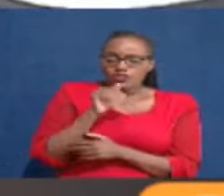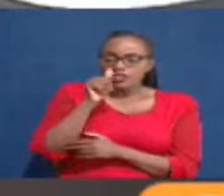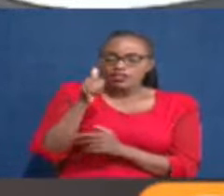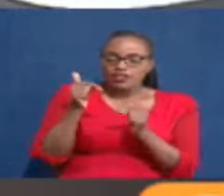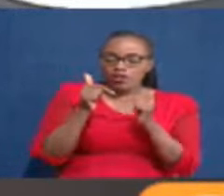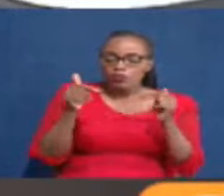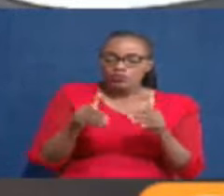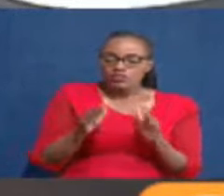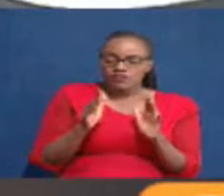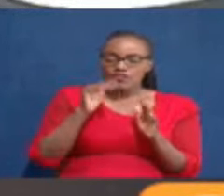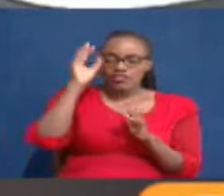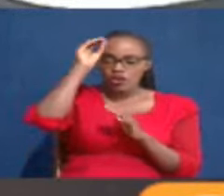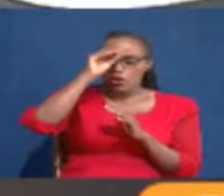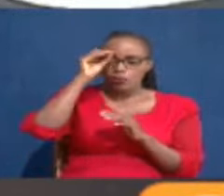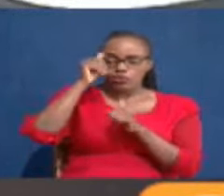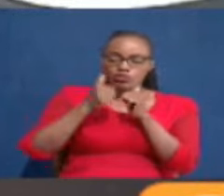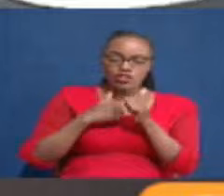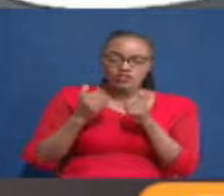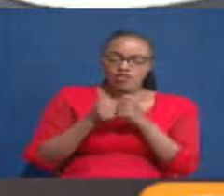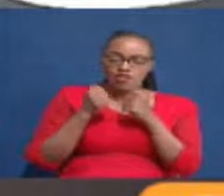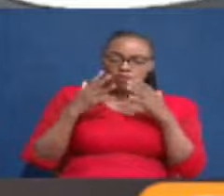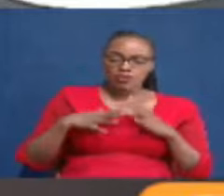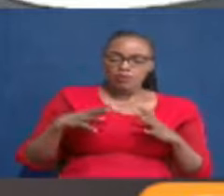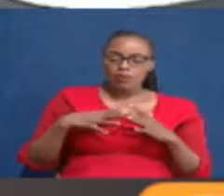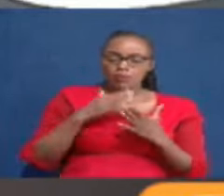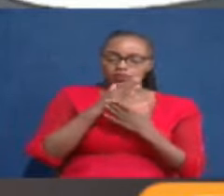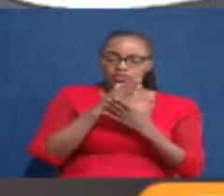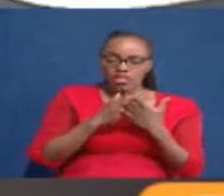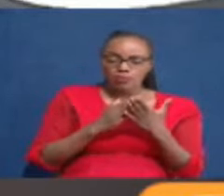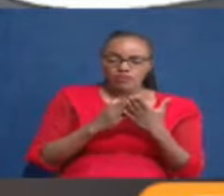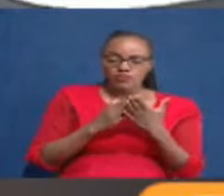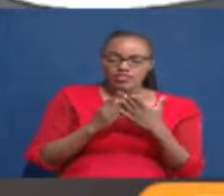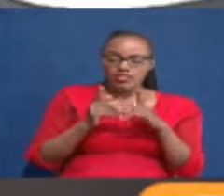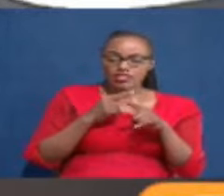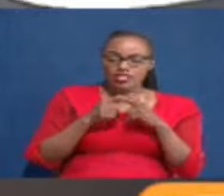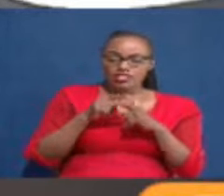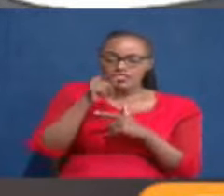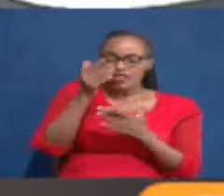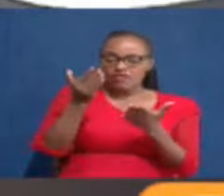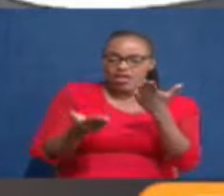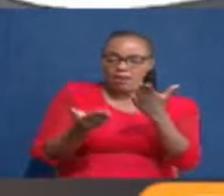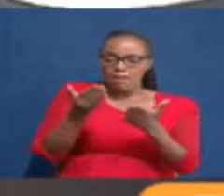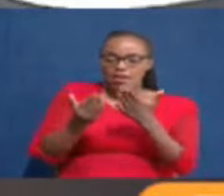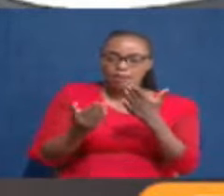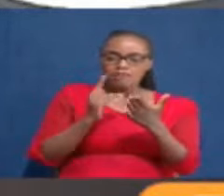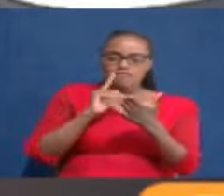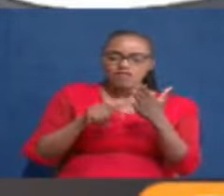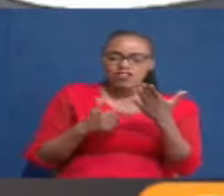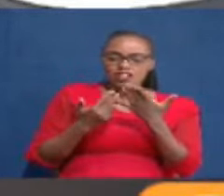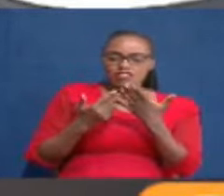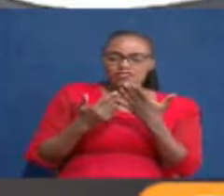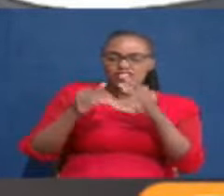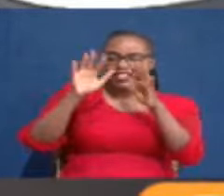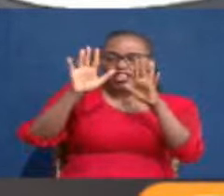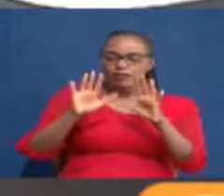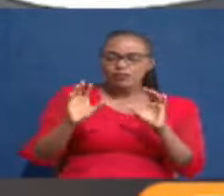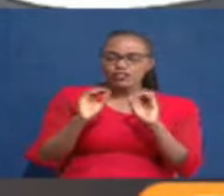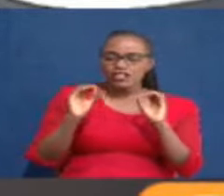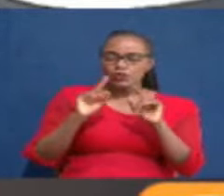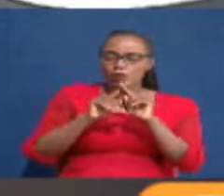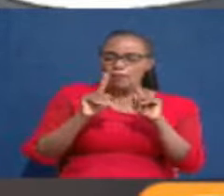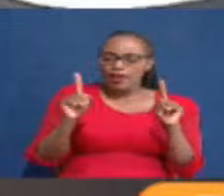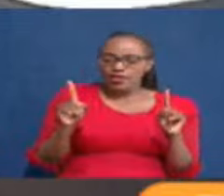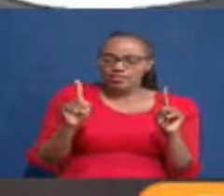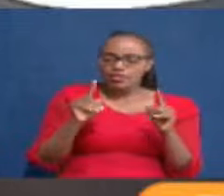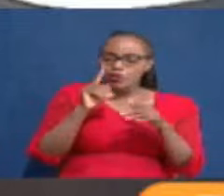by the views that are given some of the views may be mundane some of them may be a little bit more significant but